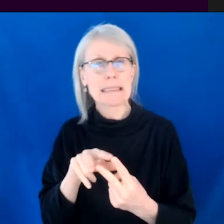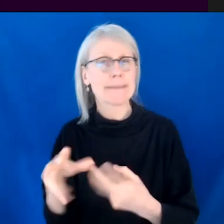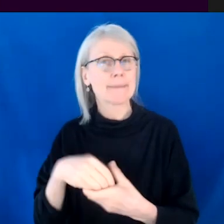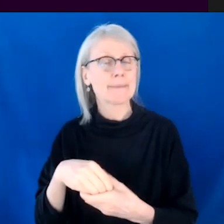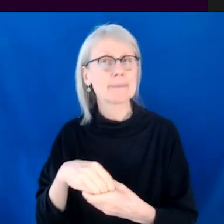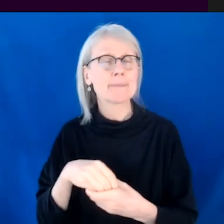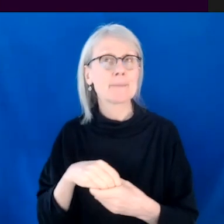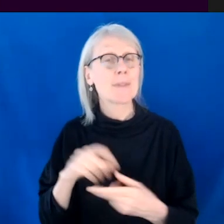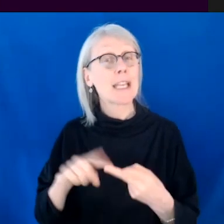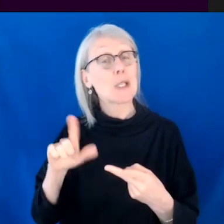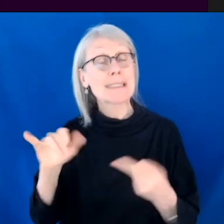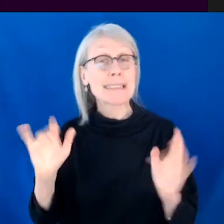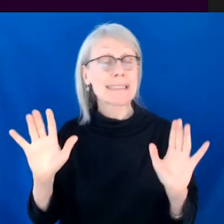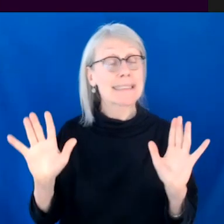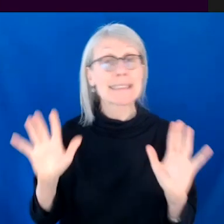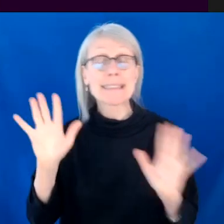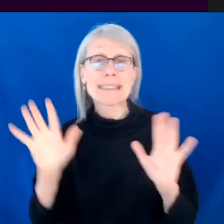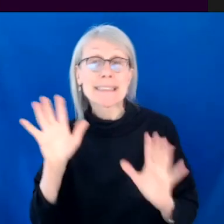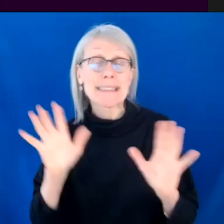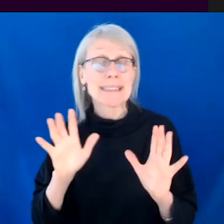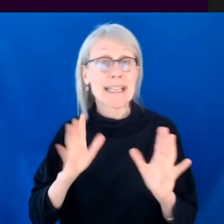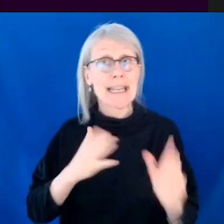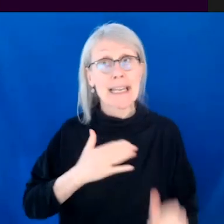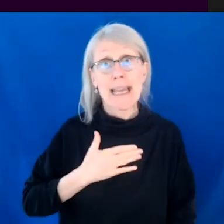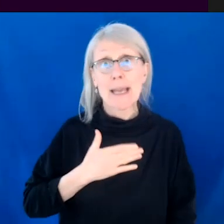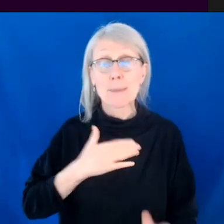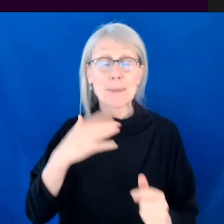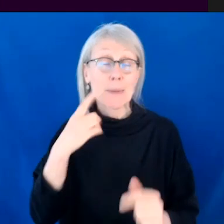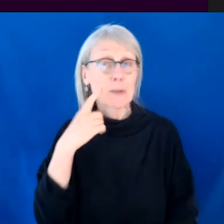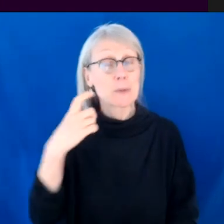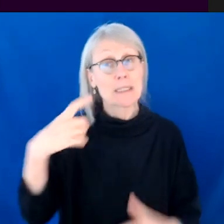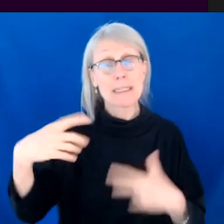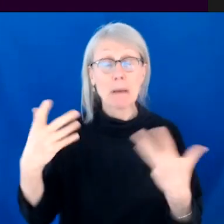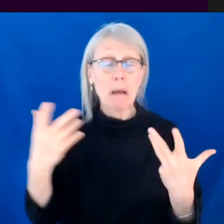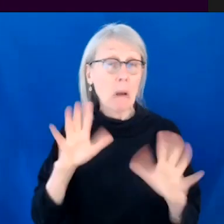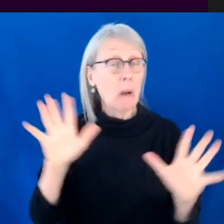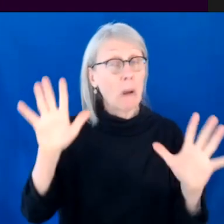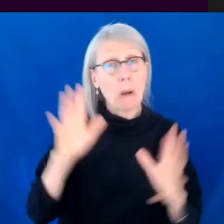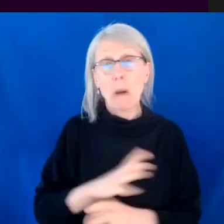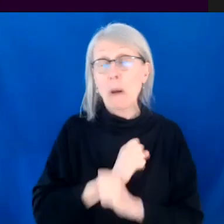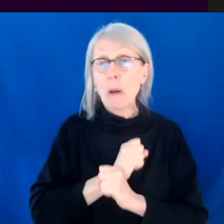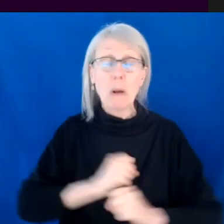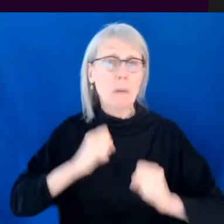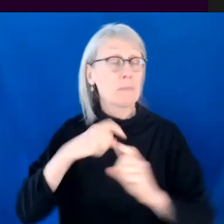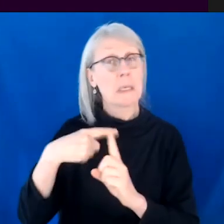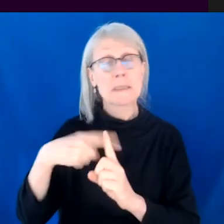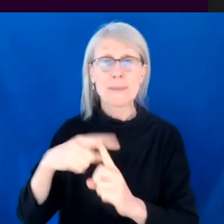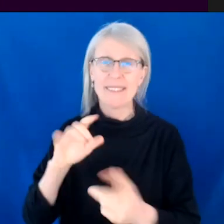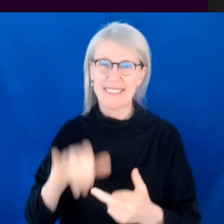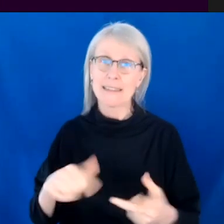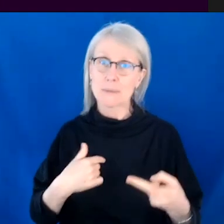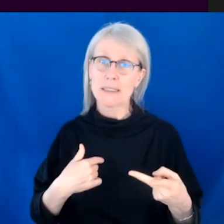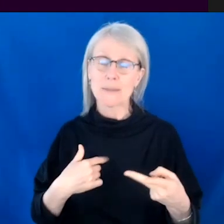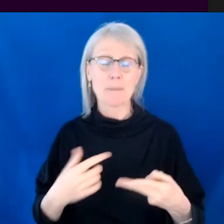very like effervescent and she, you know, has this dream when she'll do anything for it. And I feel like that's very much me, but